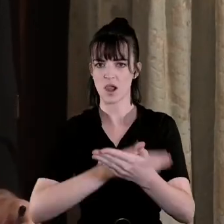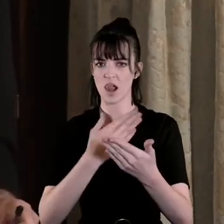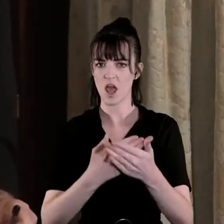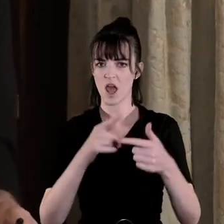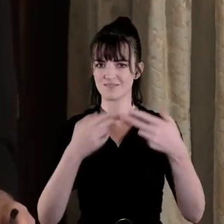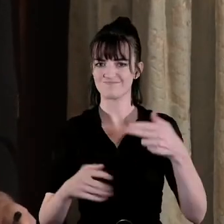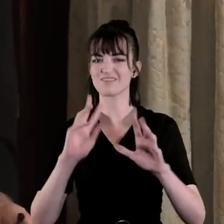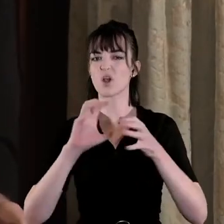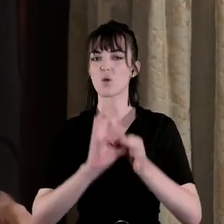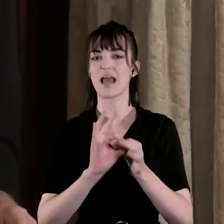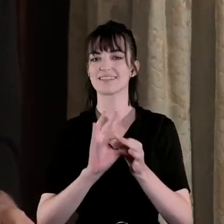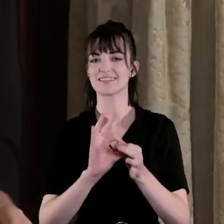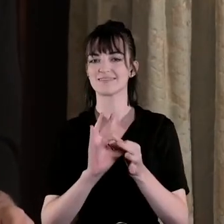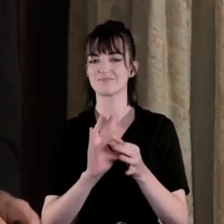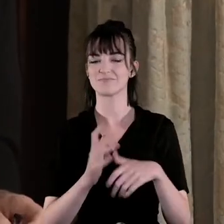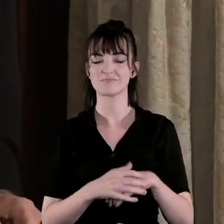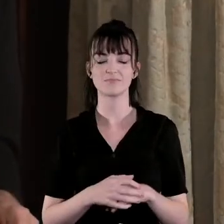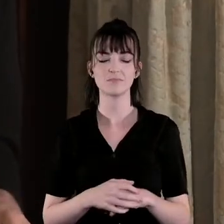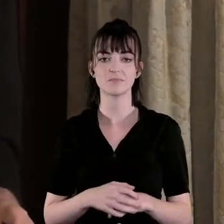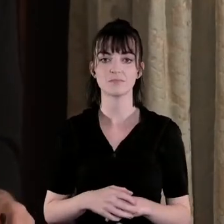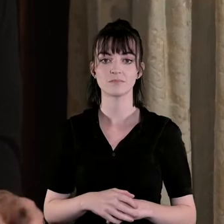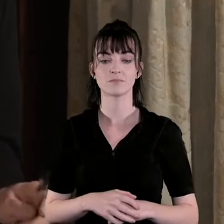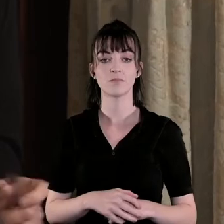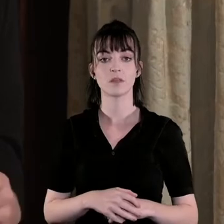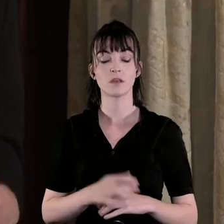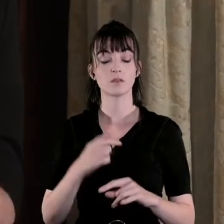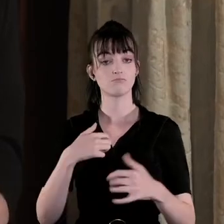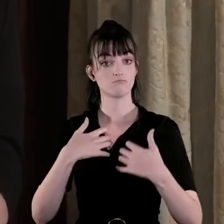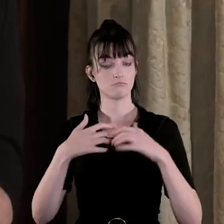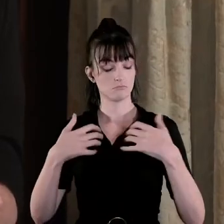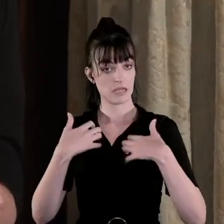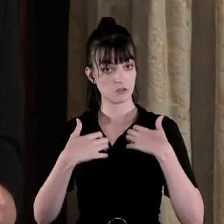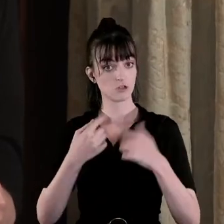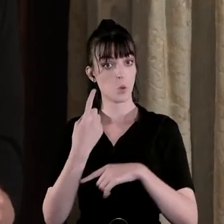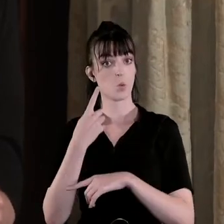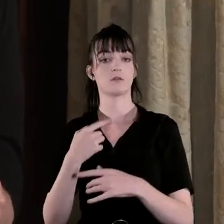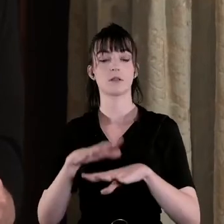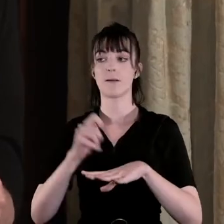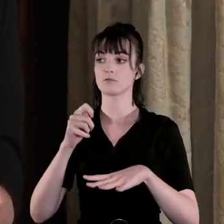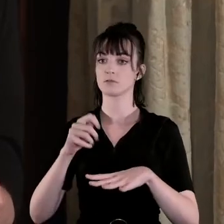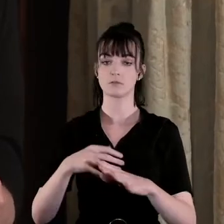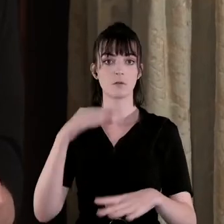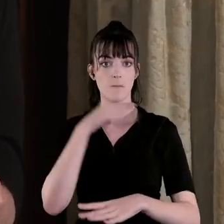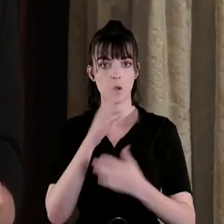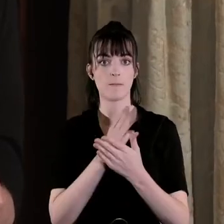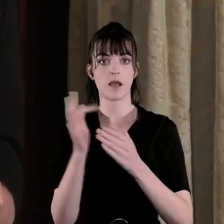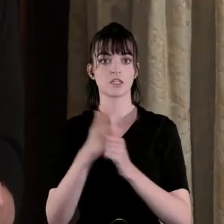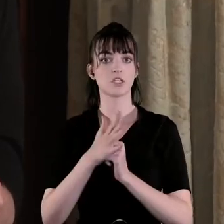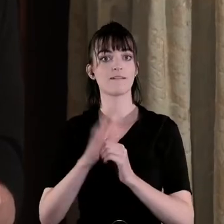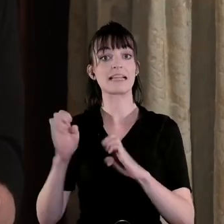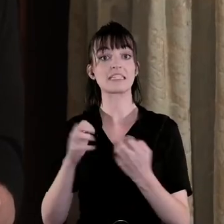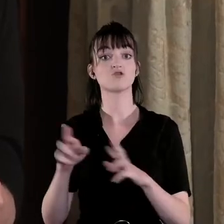of the one settlement and it strikes me that one of the most notable aspects of the centenary of the Easter Rising in 2016